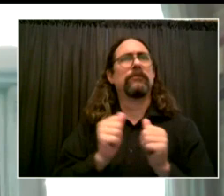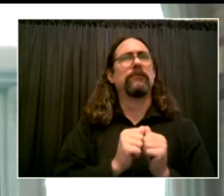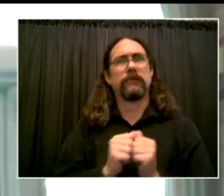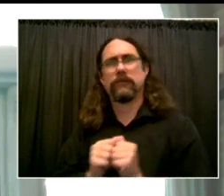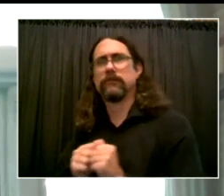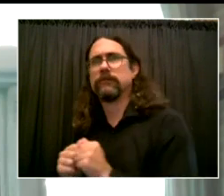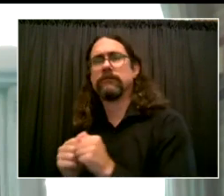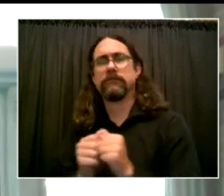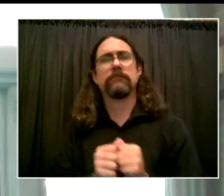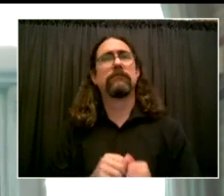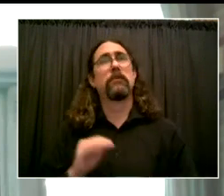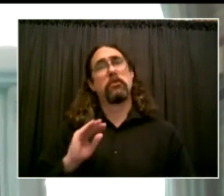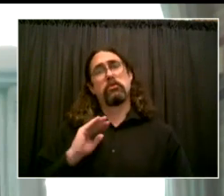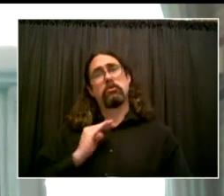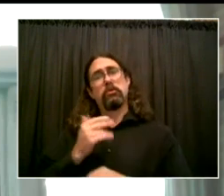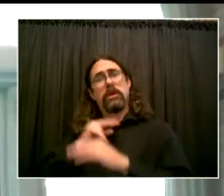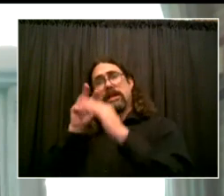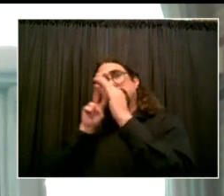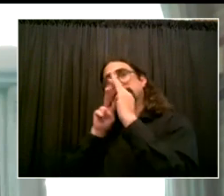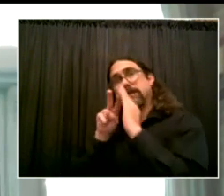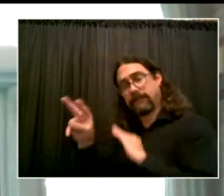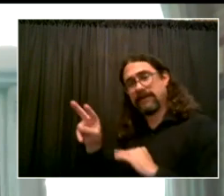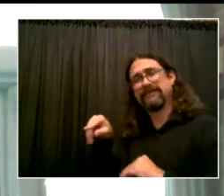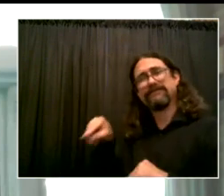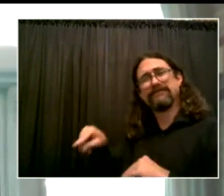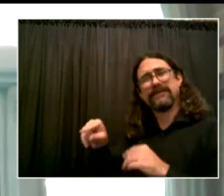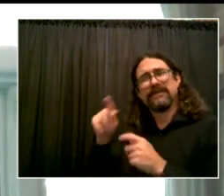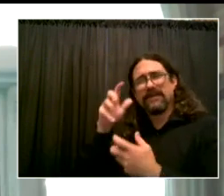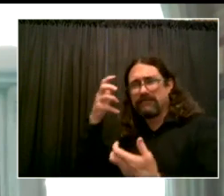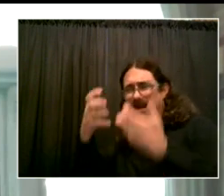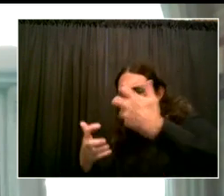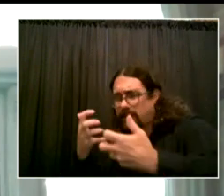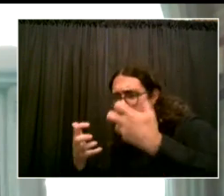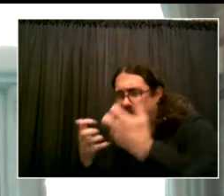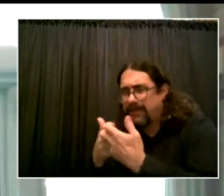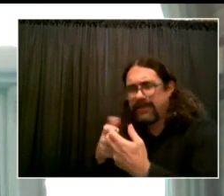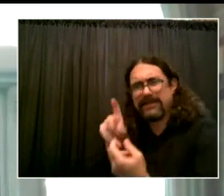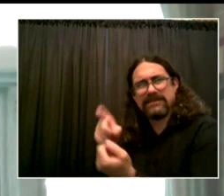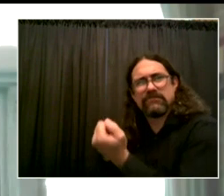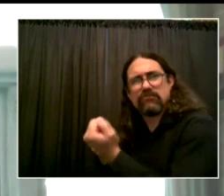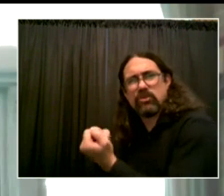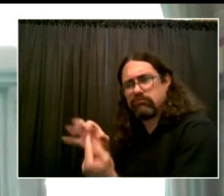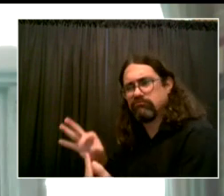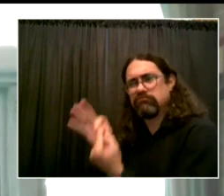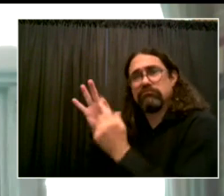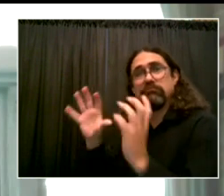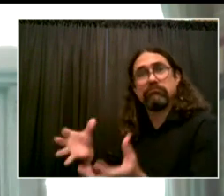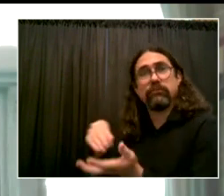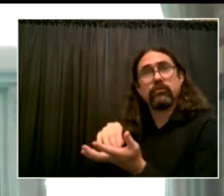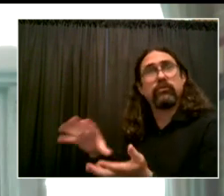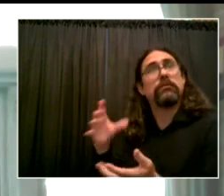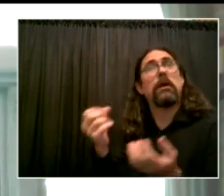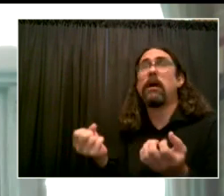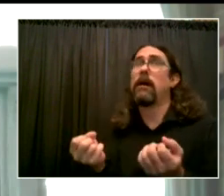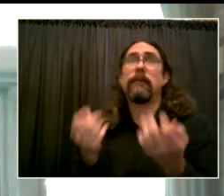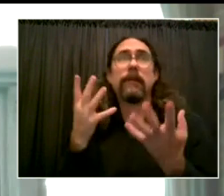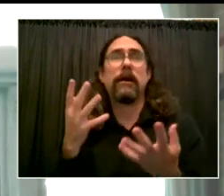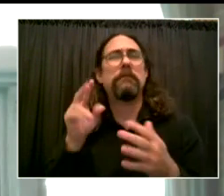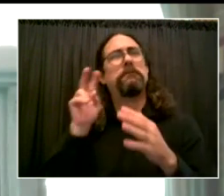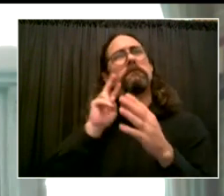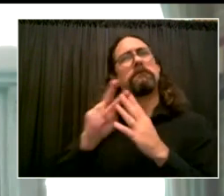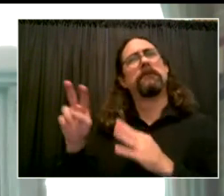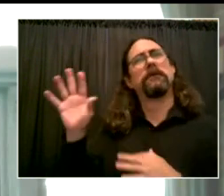known as home instruction, leaning into our lessons from the pandemic. We have transitioned it to medically necessary instruction